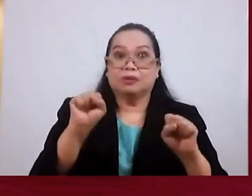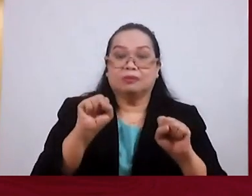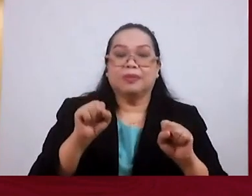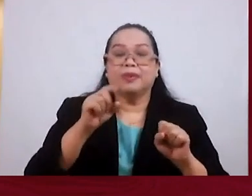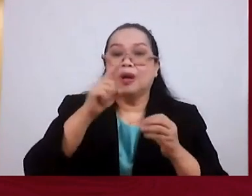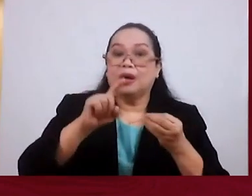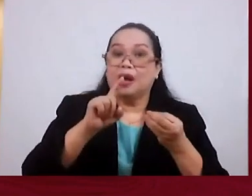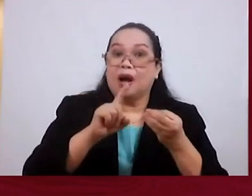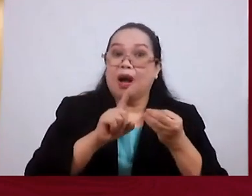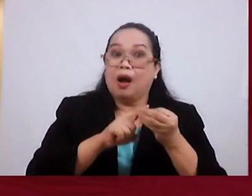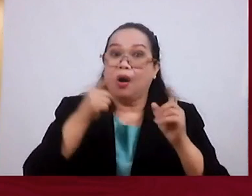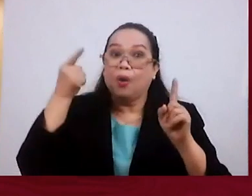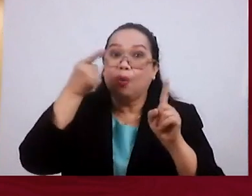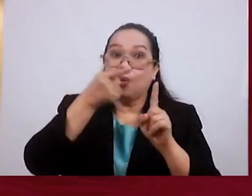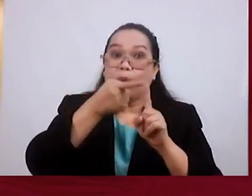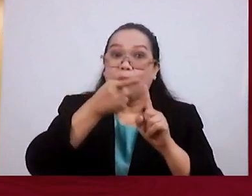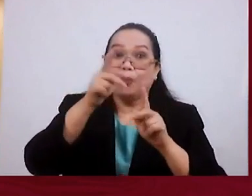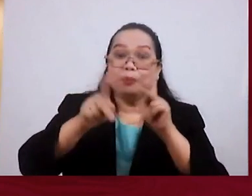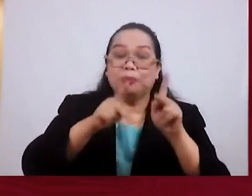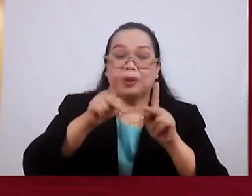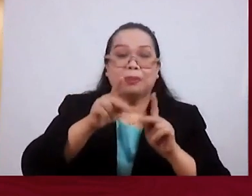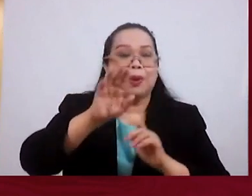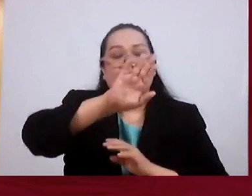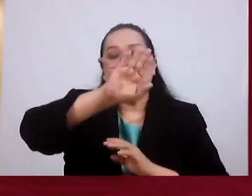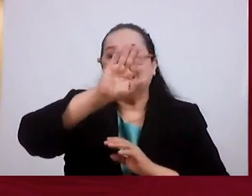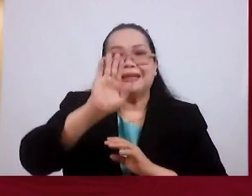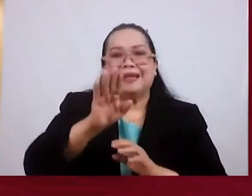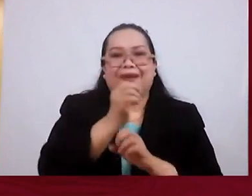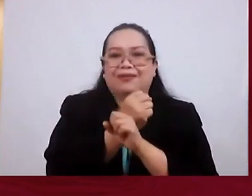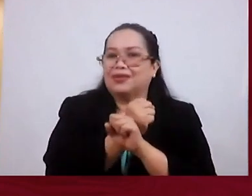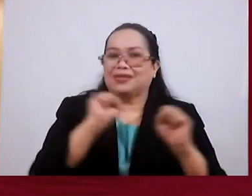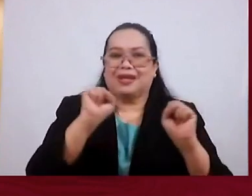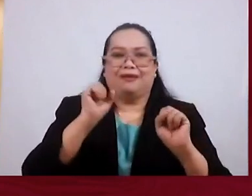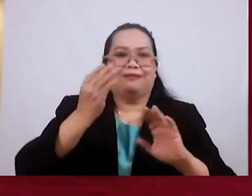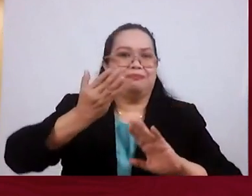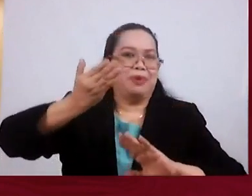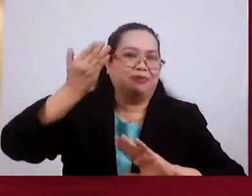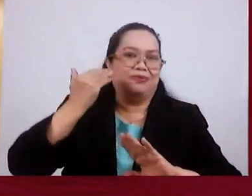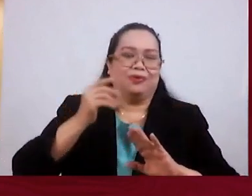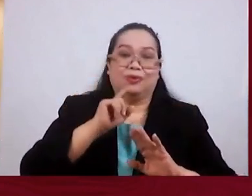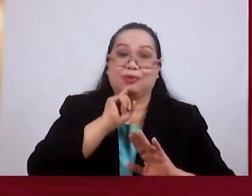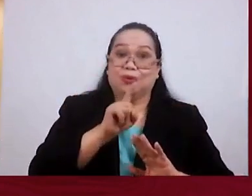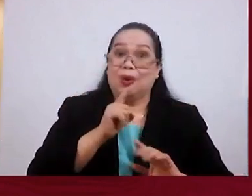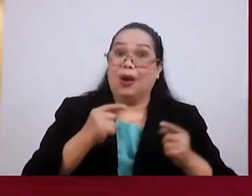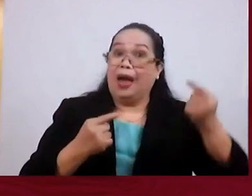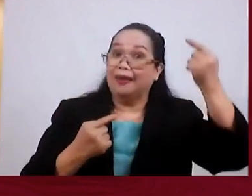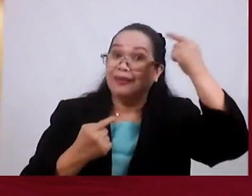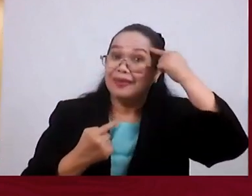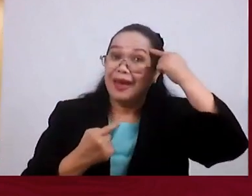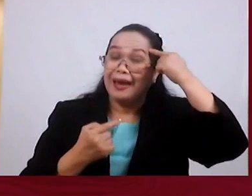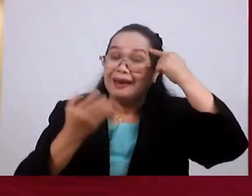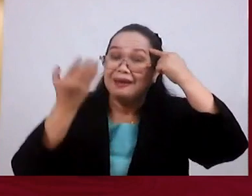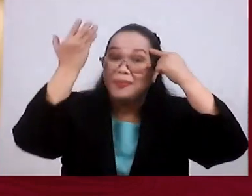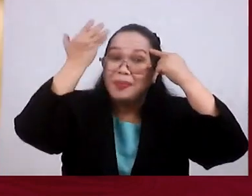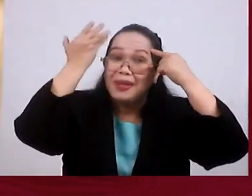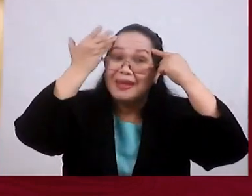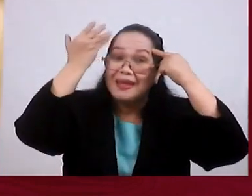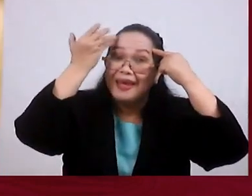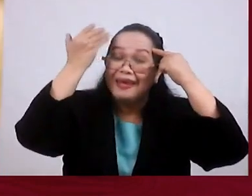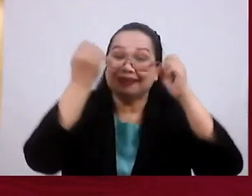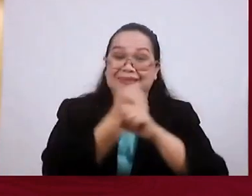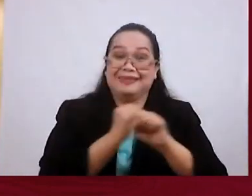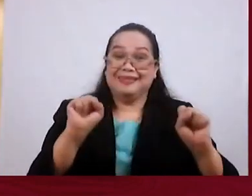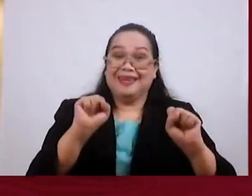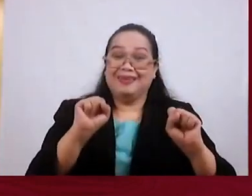clear? This is a reference to people who were never really saved. People thought they were saved. Maybe they